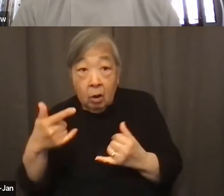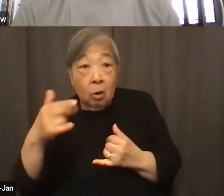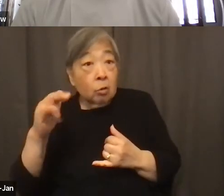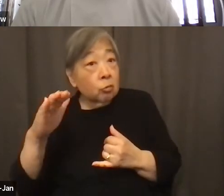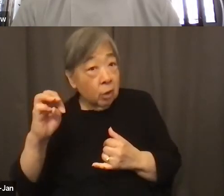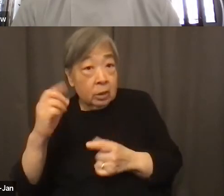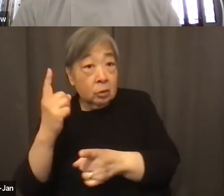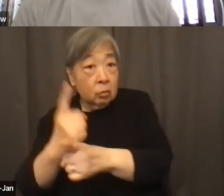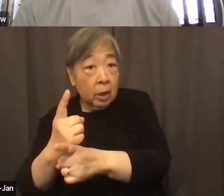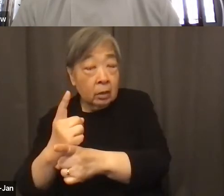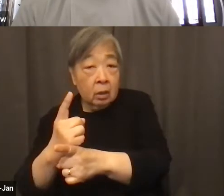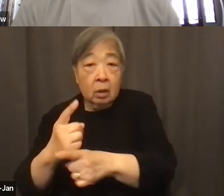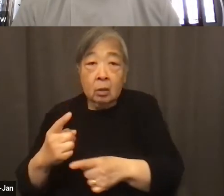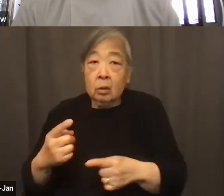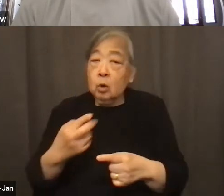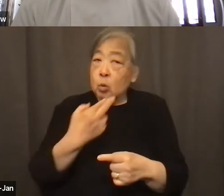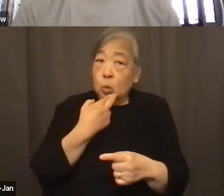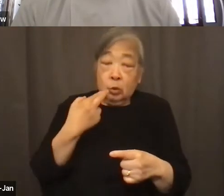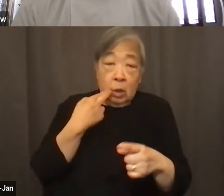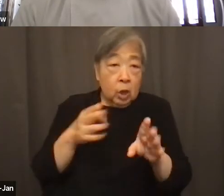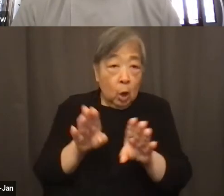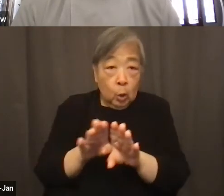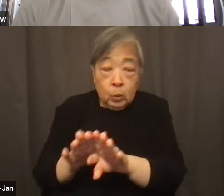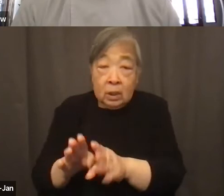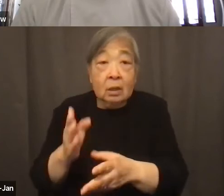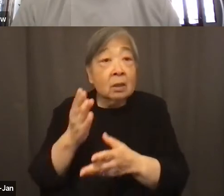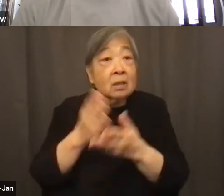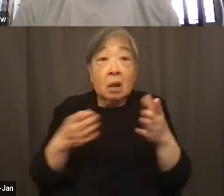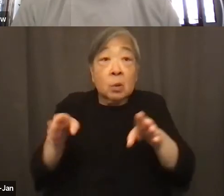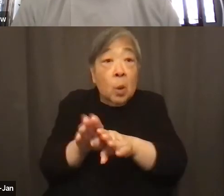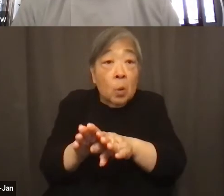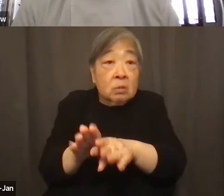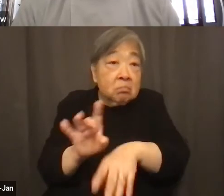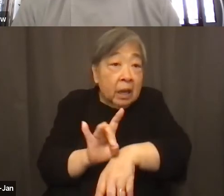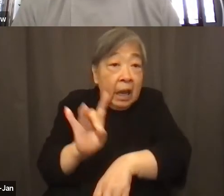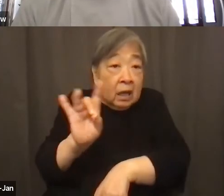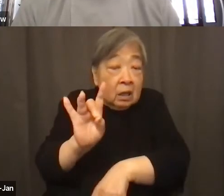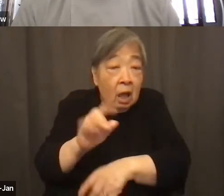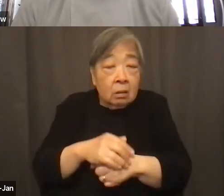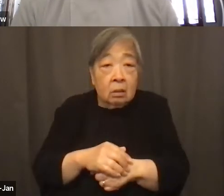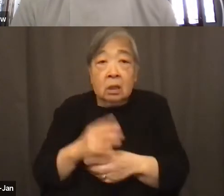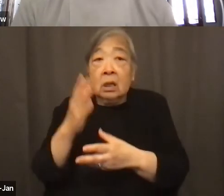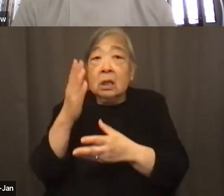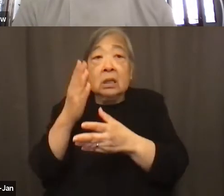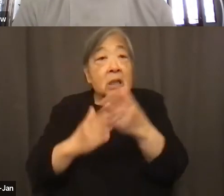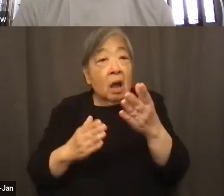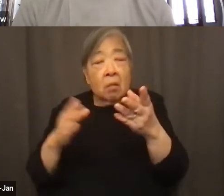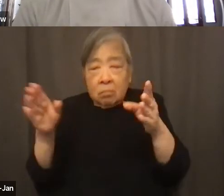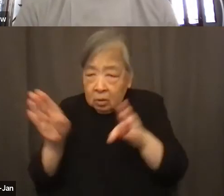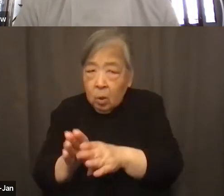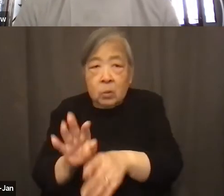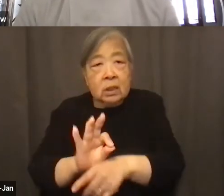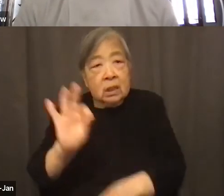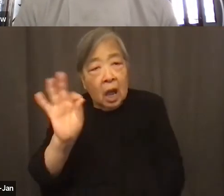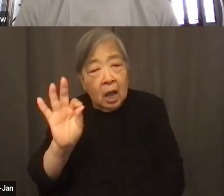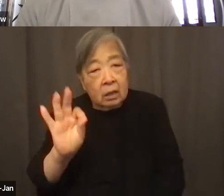right. The restaurants are closing. Some of them are closing as early as eight o'clock. Some are totally gone by nine. The